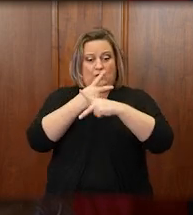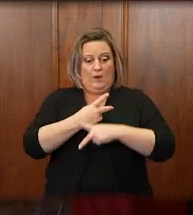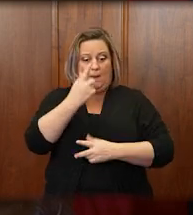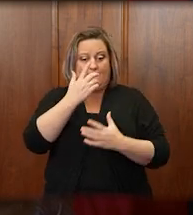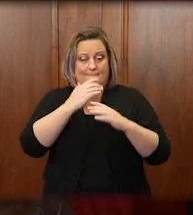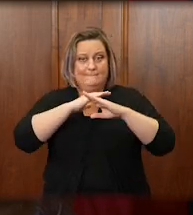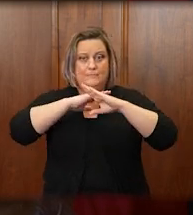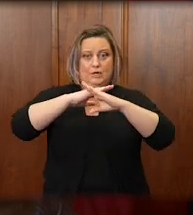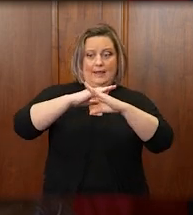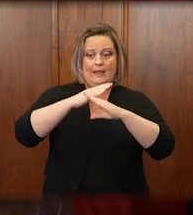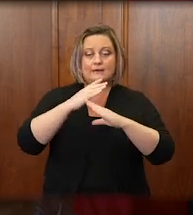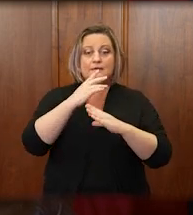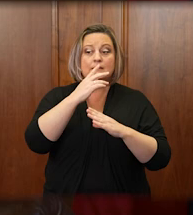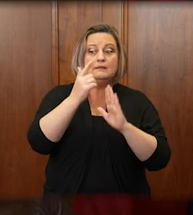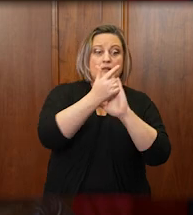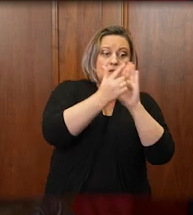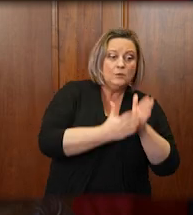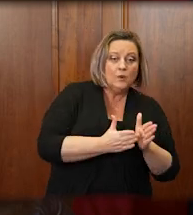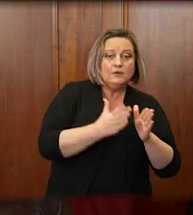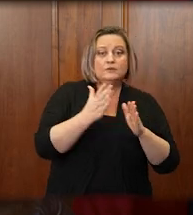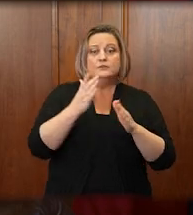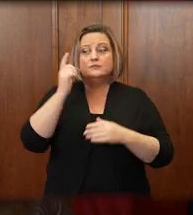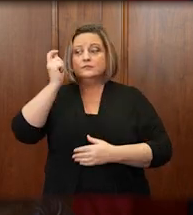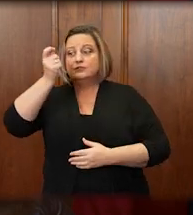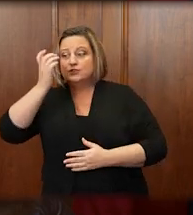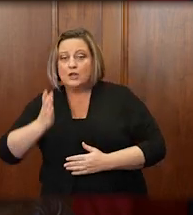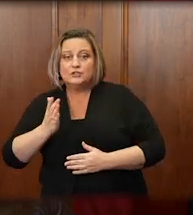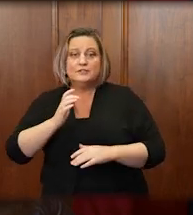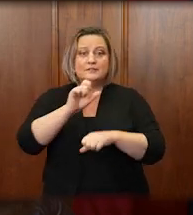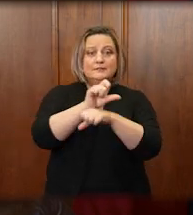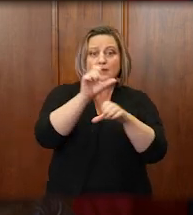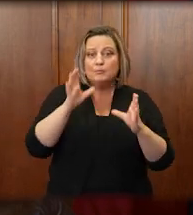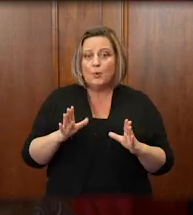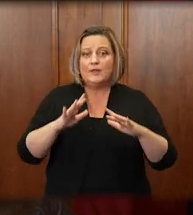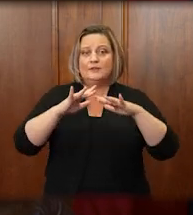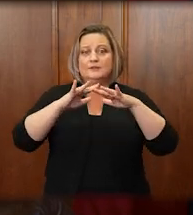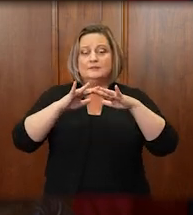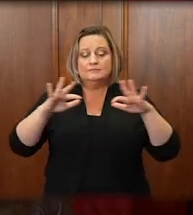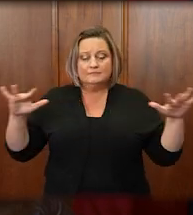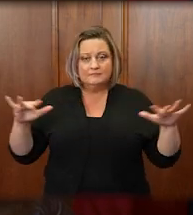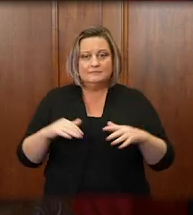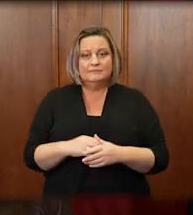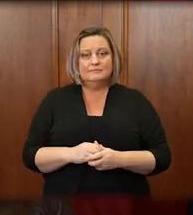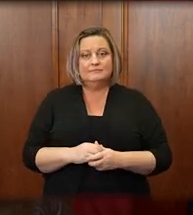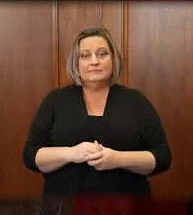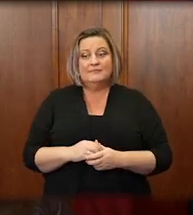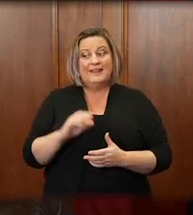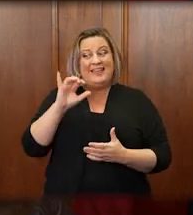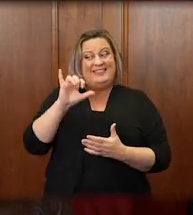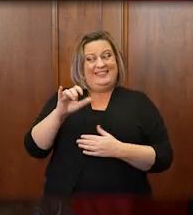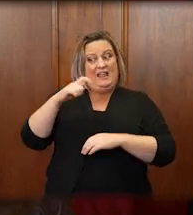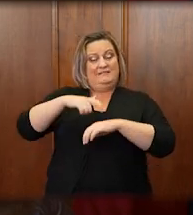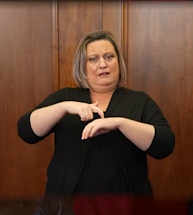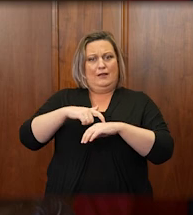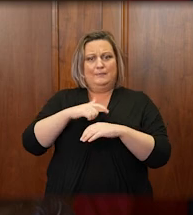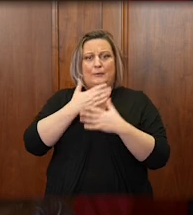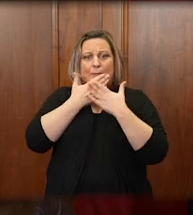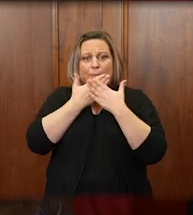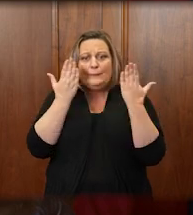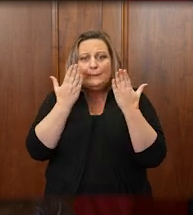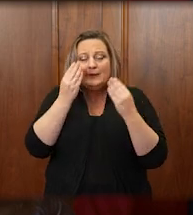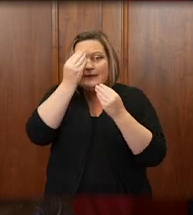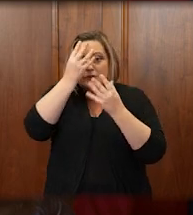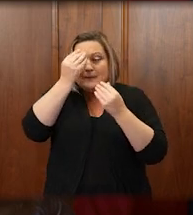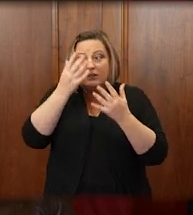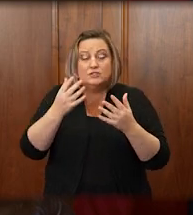employees, lawyers, and litigants. We had nowhere near the information we have today at that point in time. We didn't